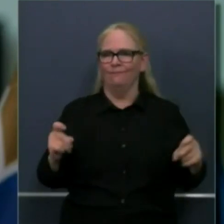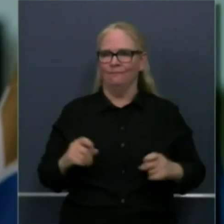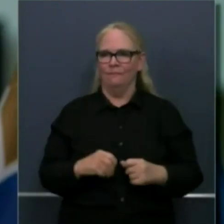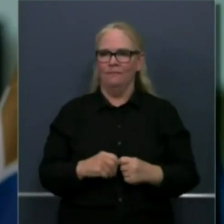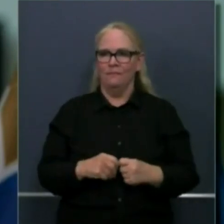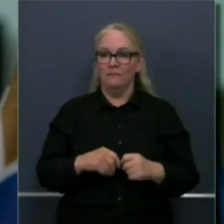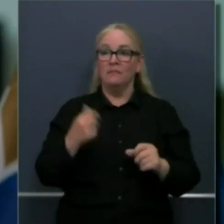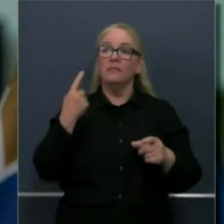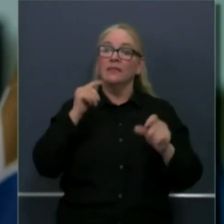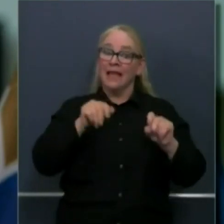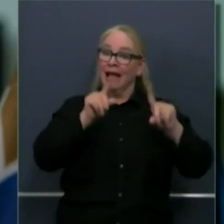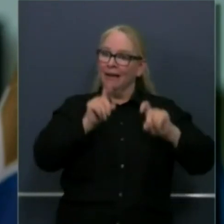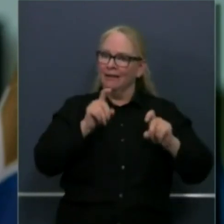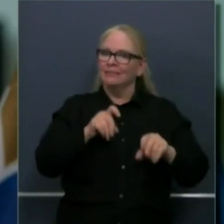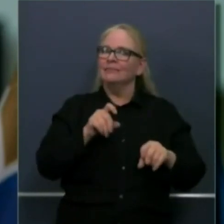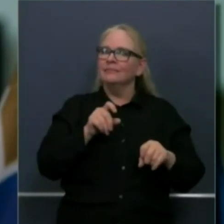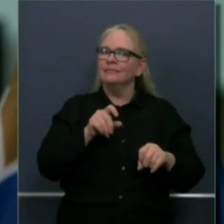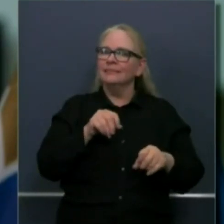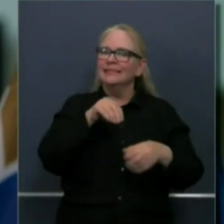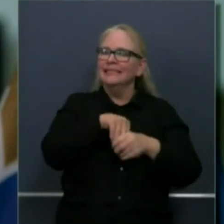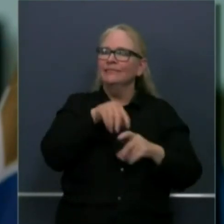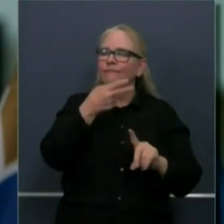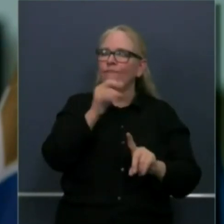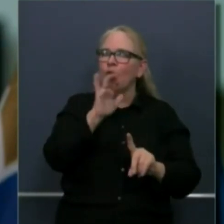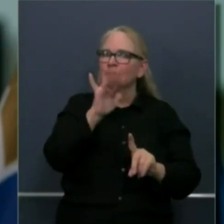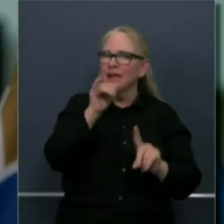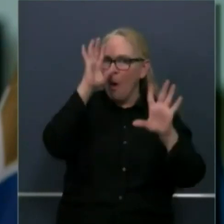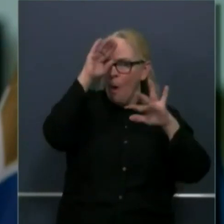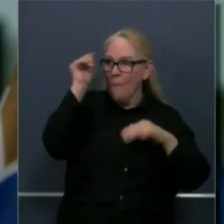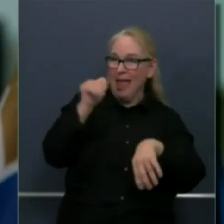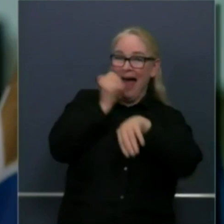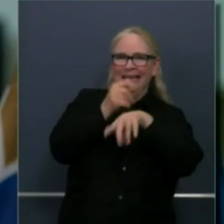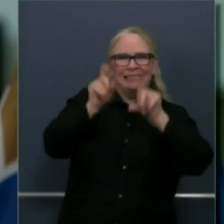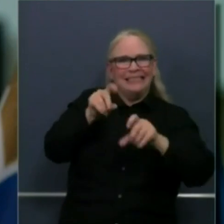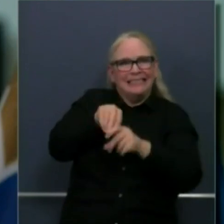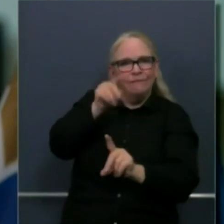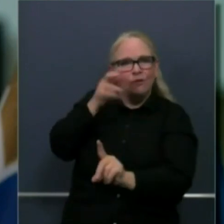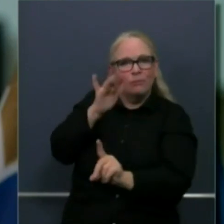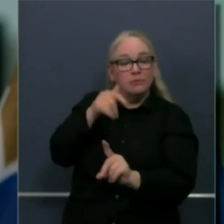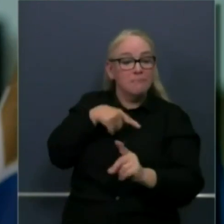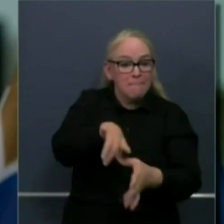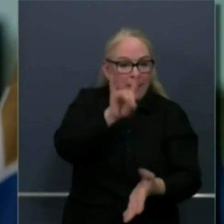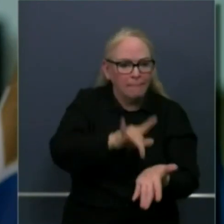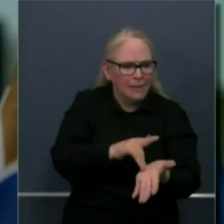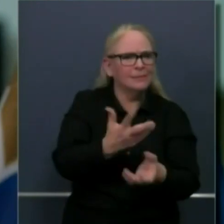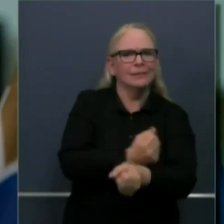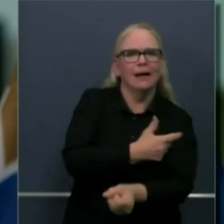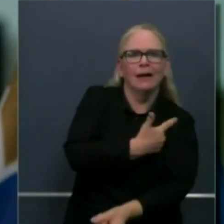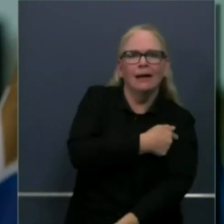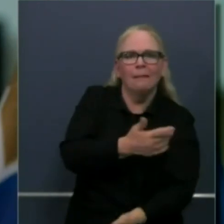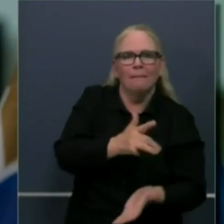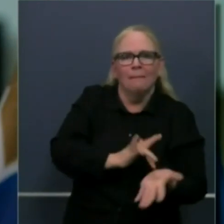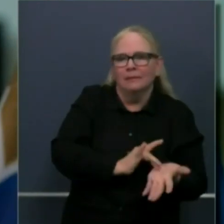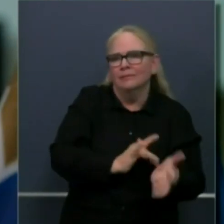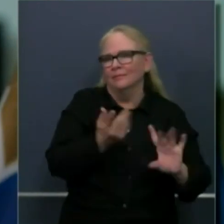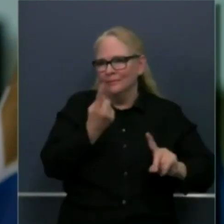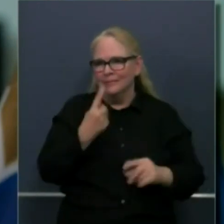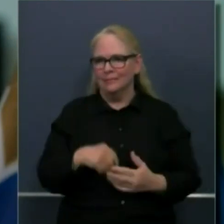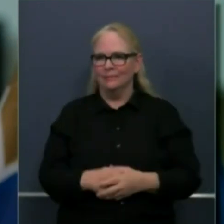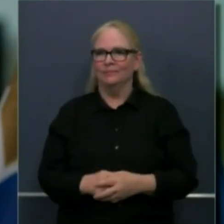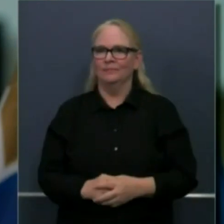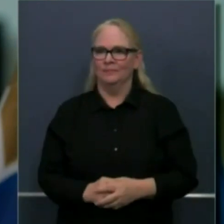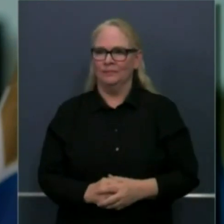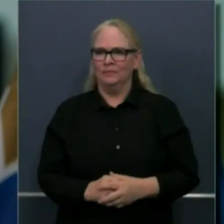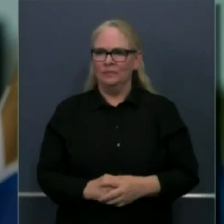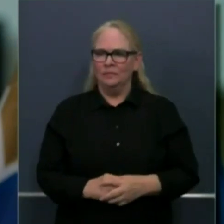throughout the state of California now let me make this crystal clear they now have pharmacies the ability to do tests that doesn't mean